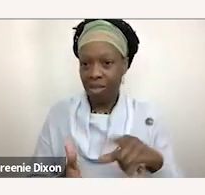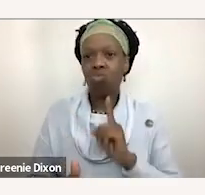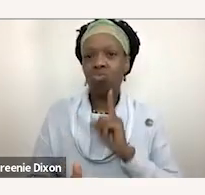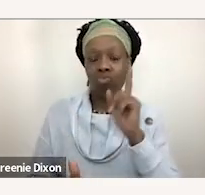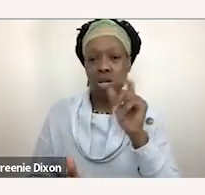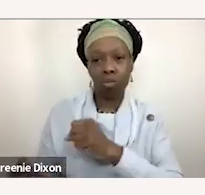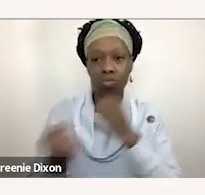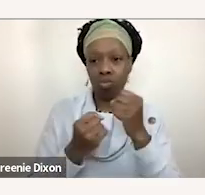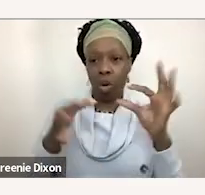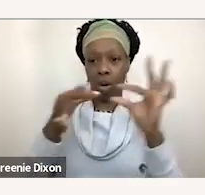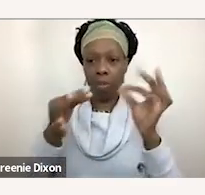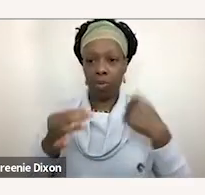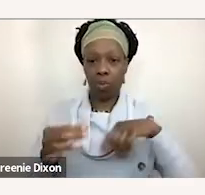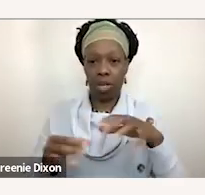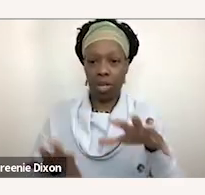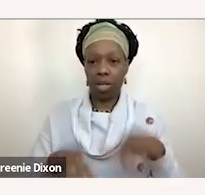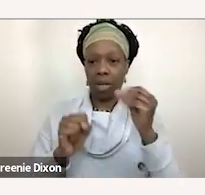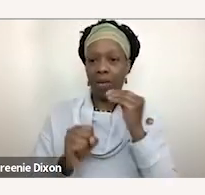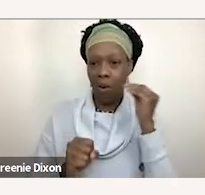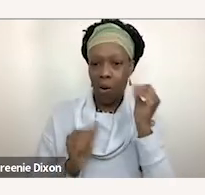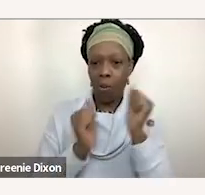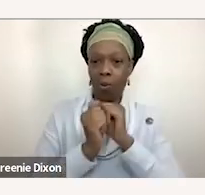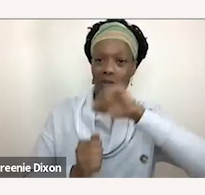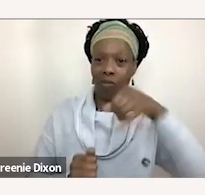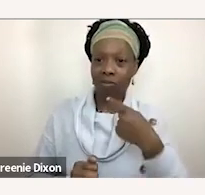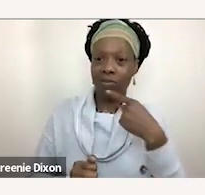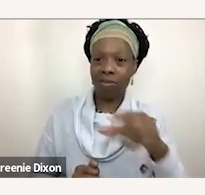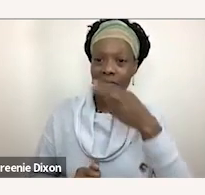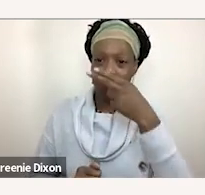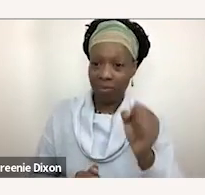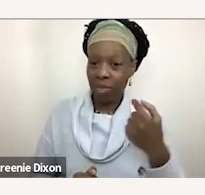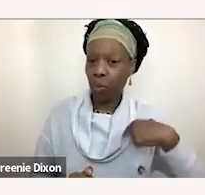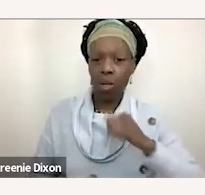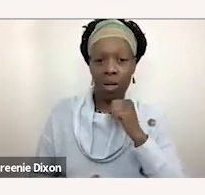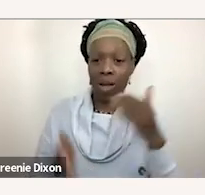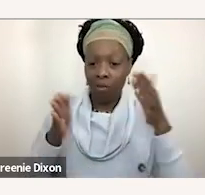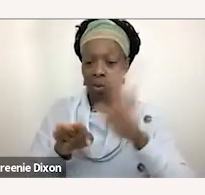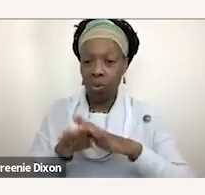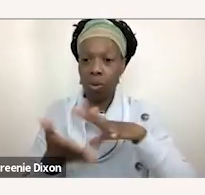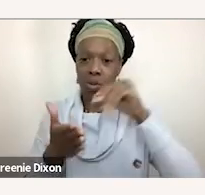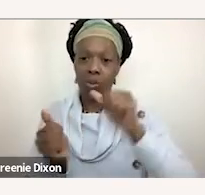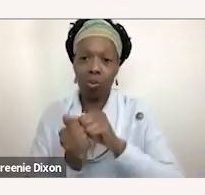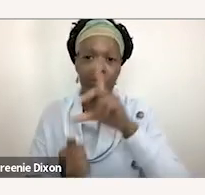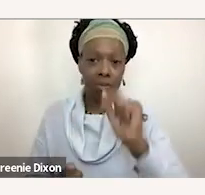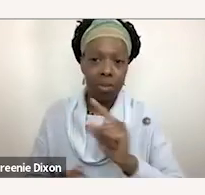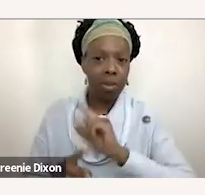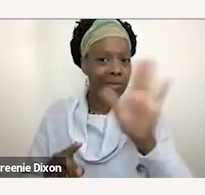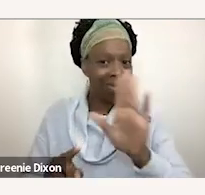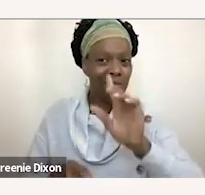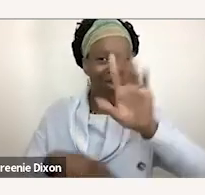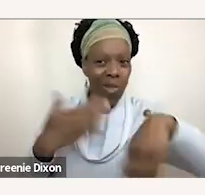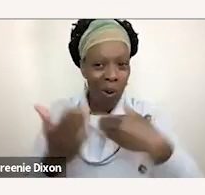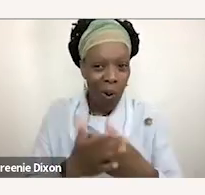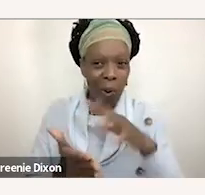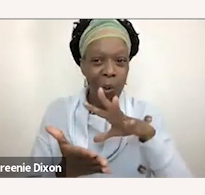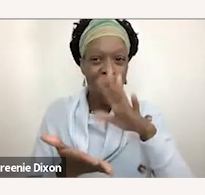message that we take home with uh just say hi is that we're not focusing just on students with disabilities this is a whole school community and we have a